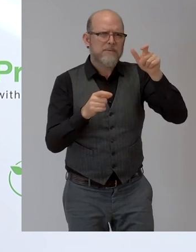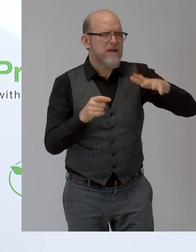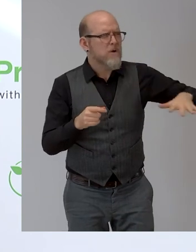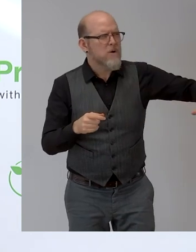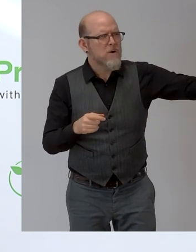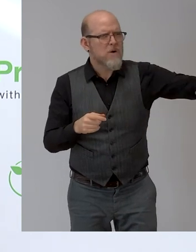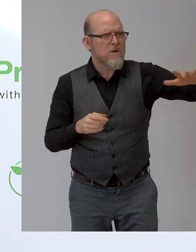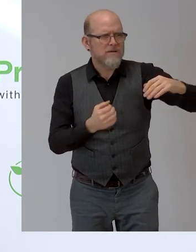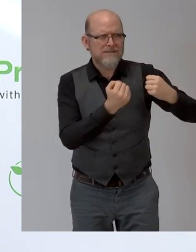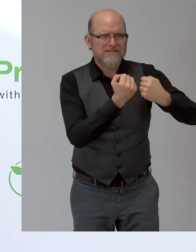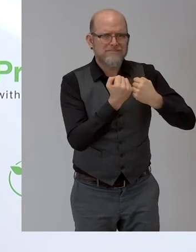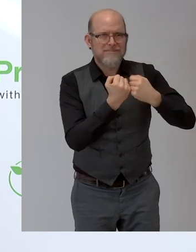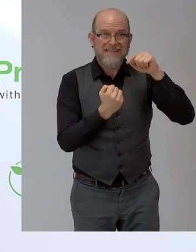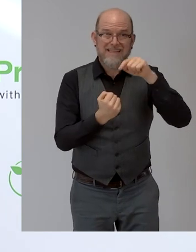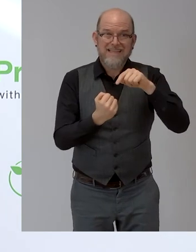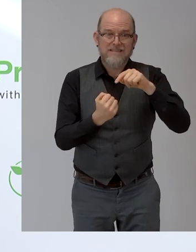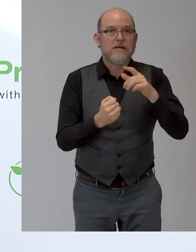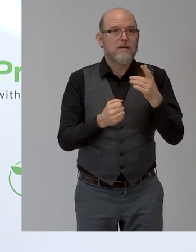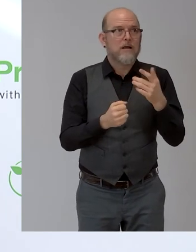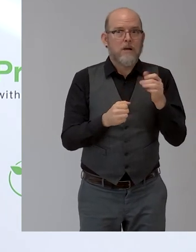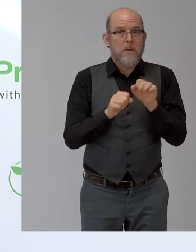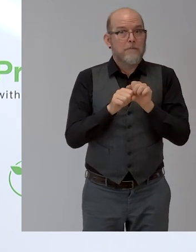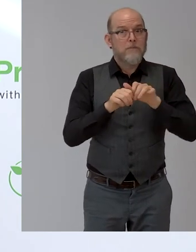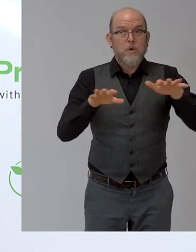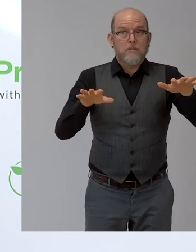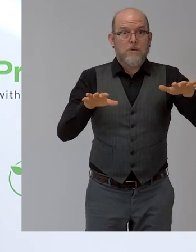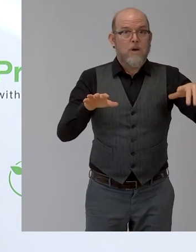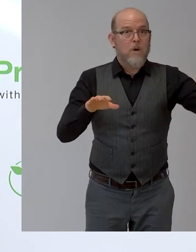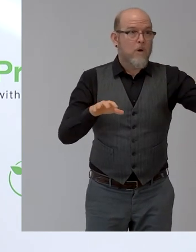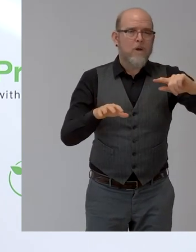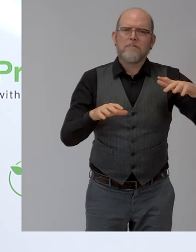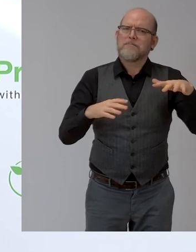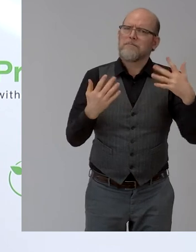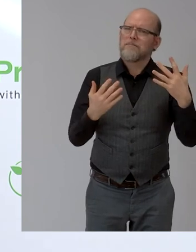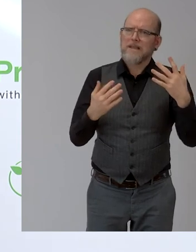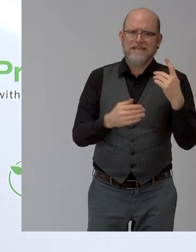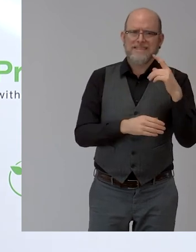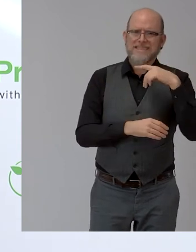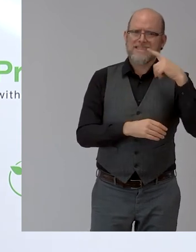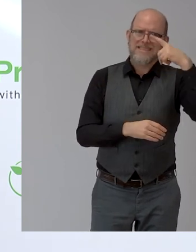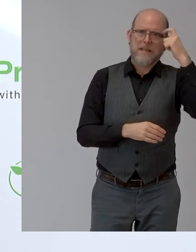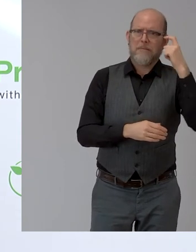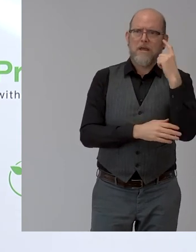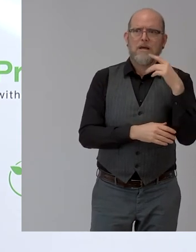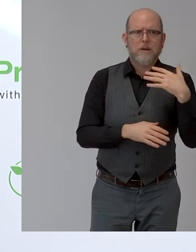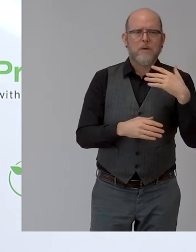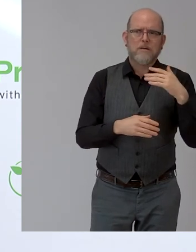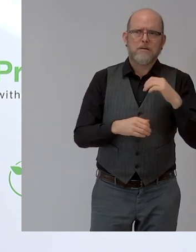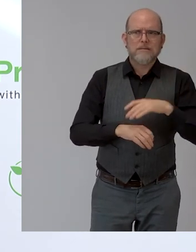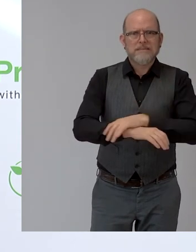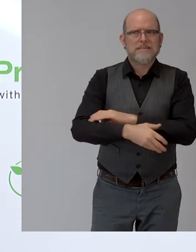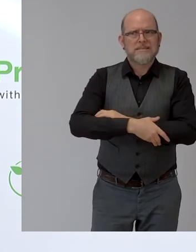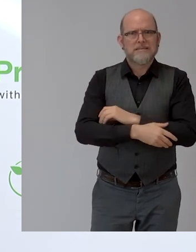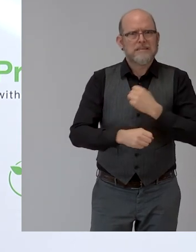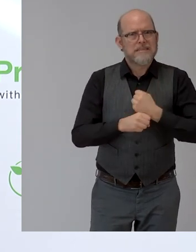many people. Yes, at the beginning of the summer there's a lot to do. So we had more than 500 nominations